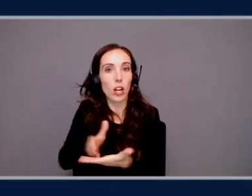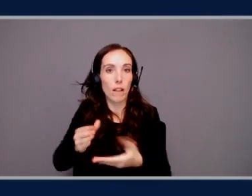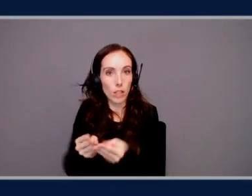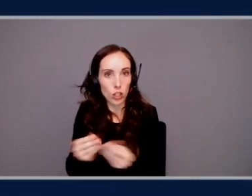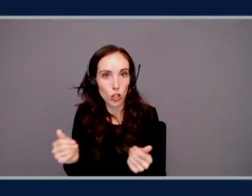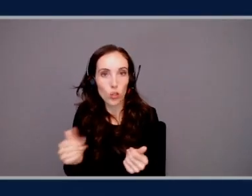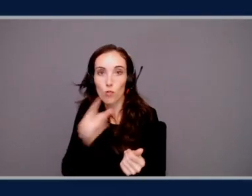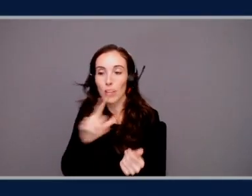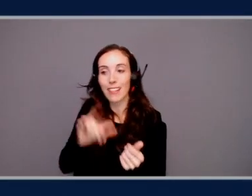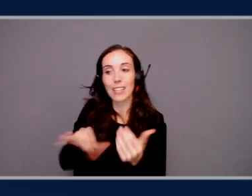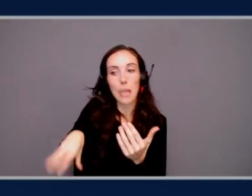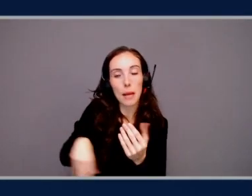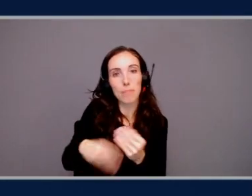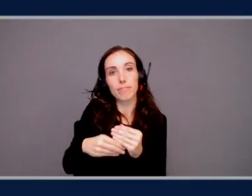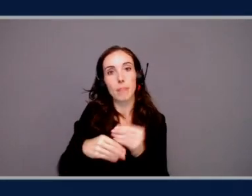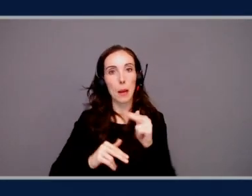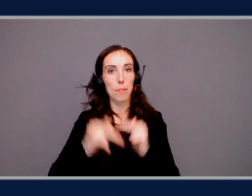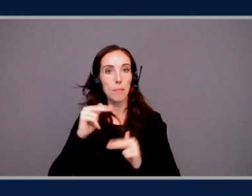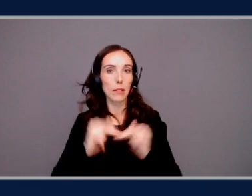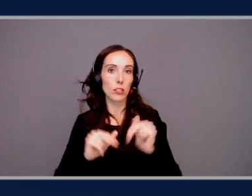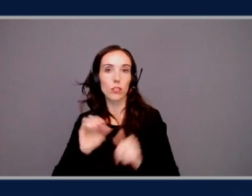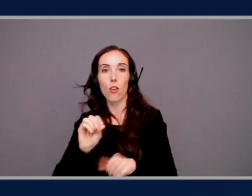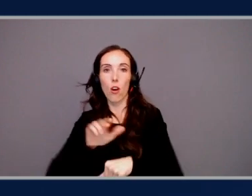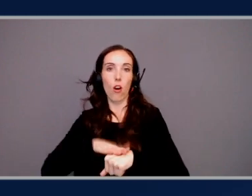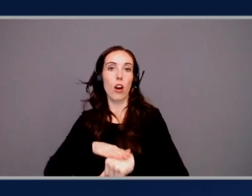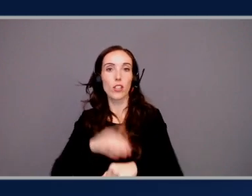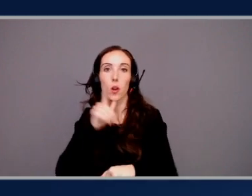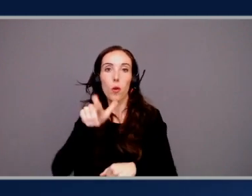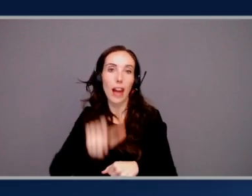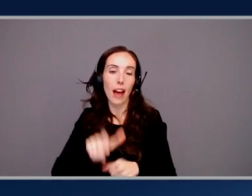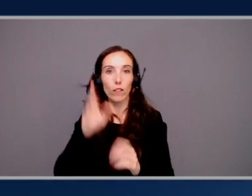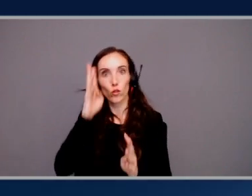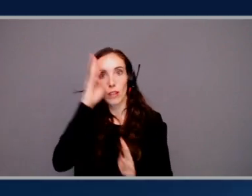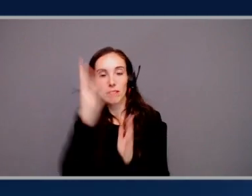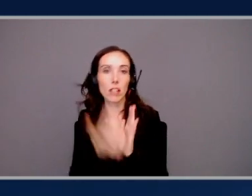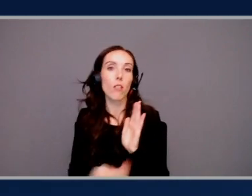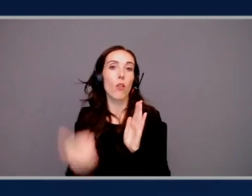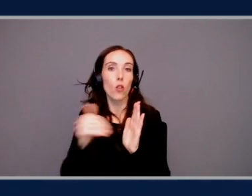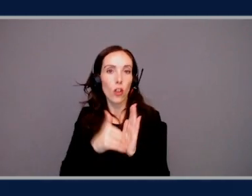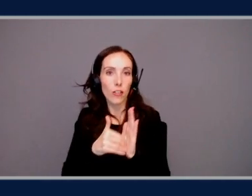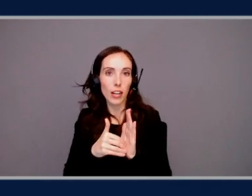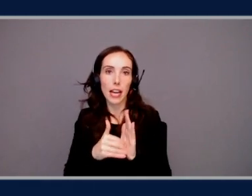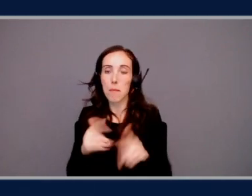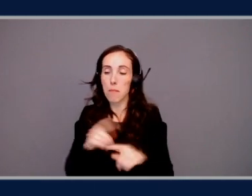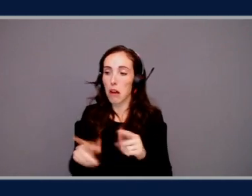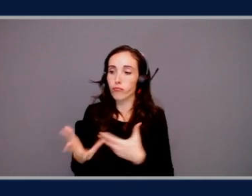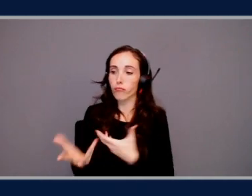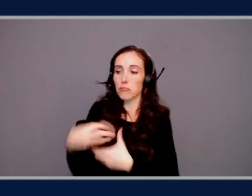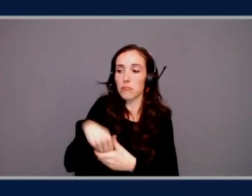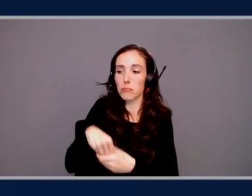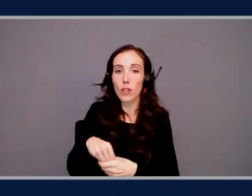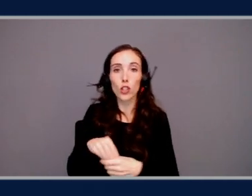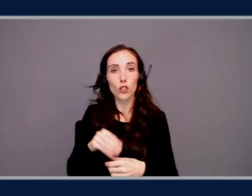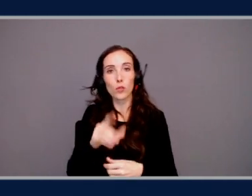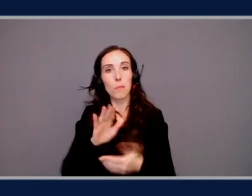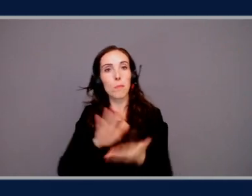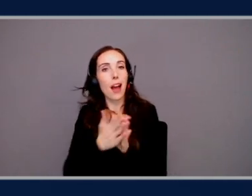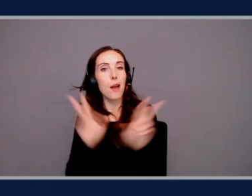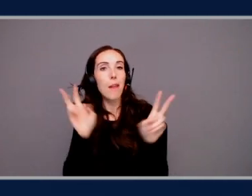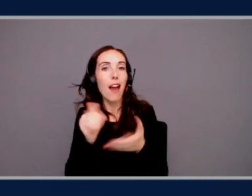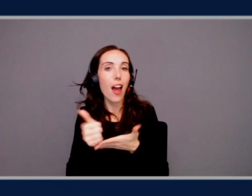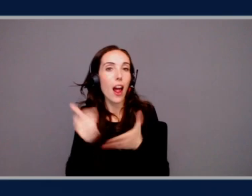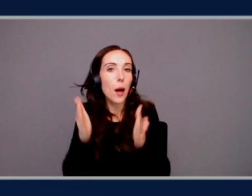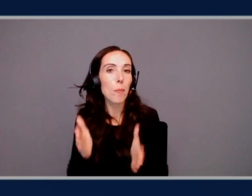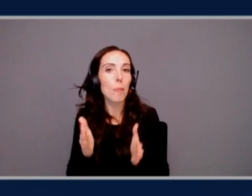add-on, flexible so that you don't have to go and reinvent the wheel and teach your people how to use these things. Use them to incorporate and be that helper to get your